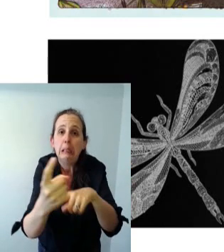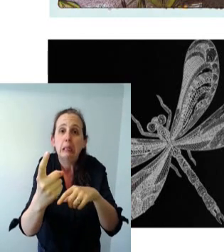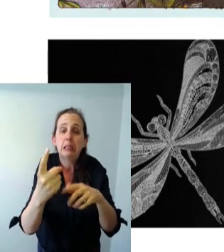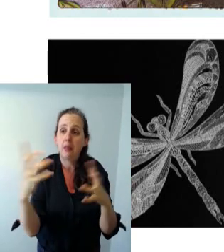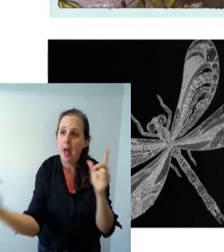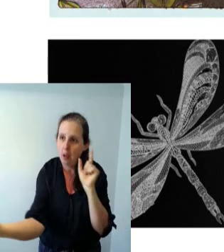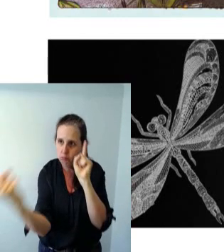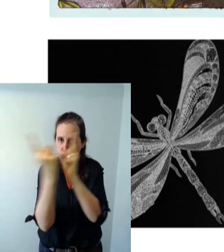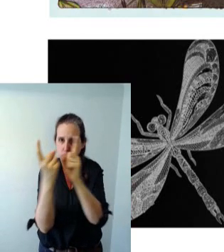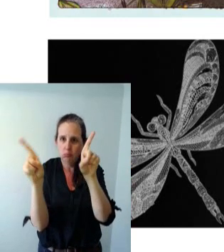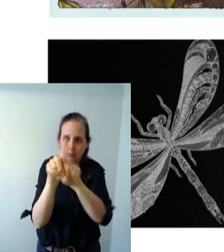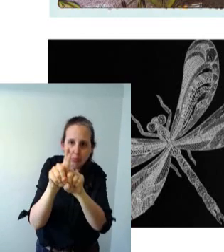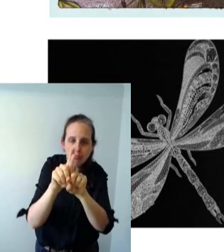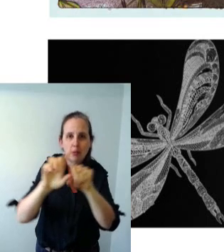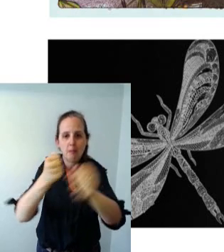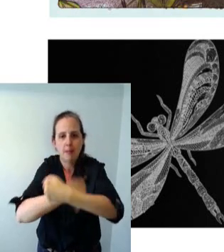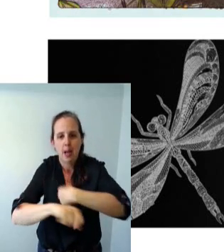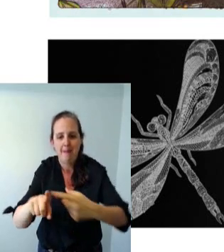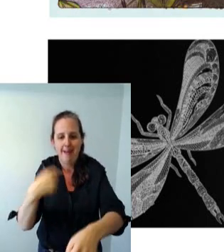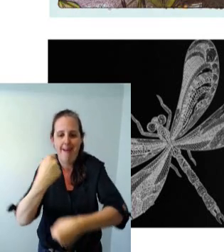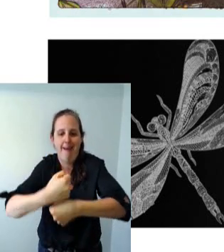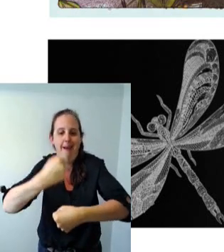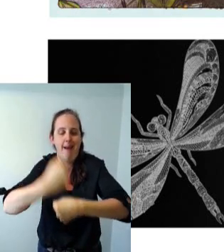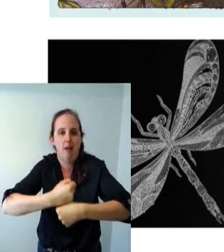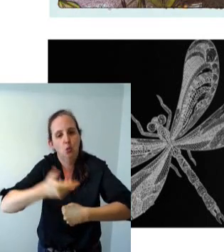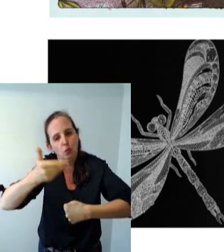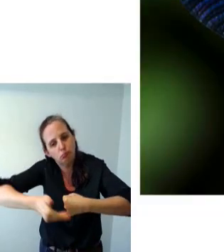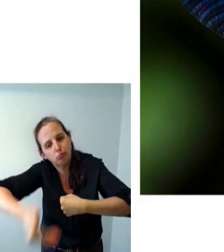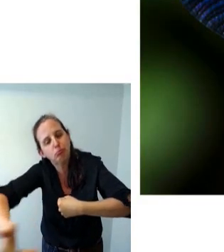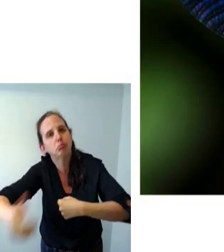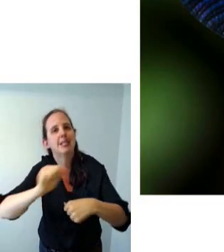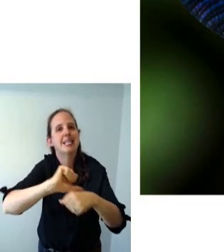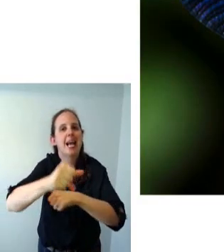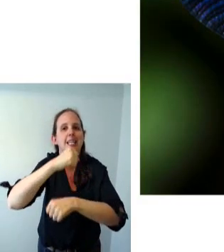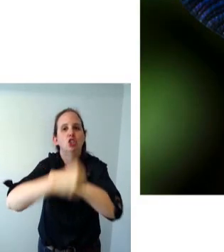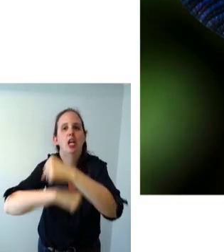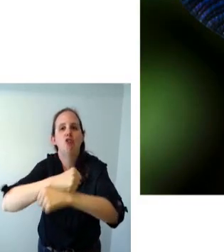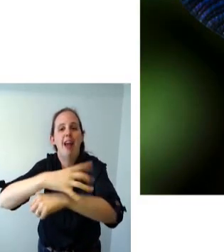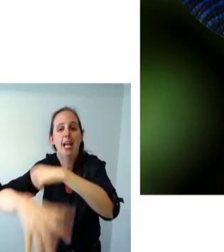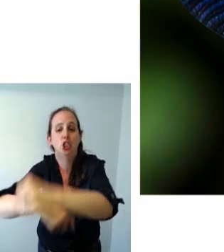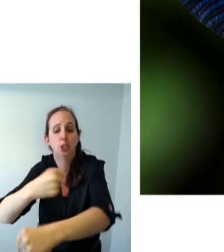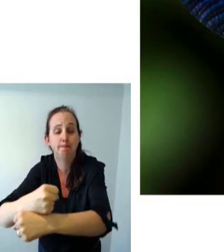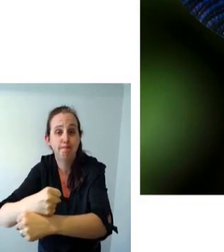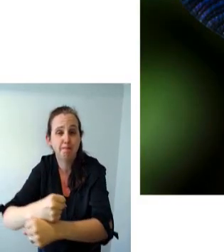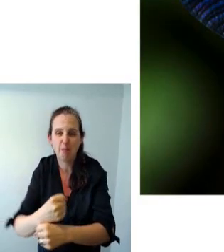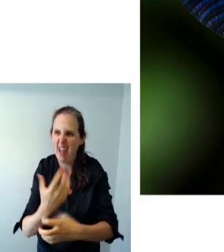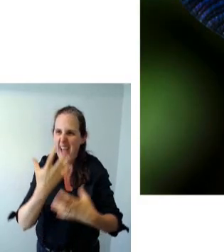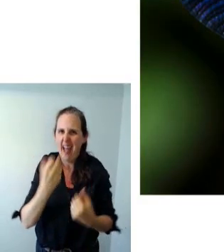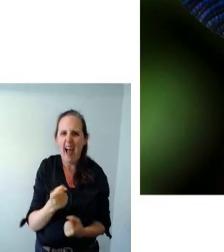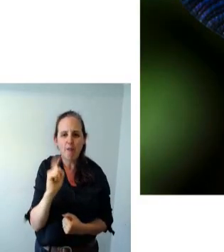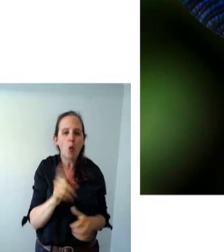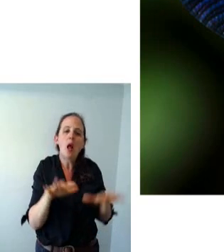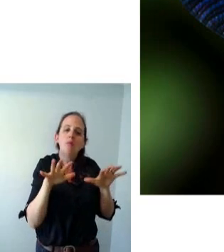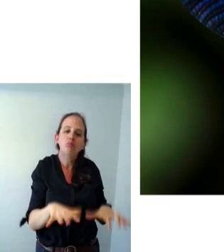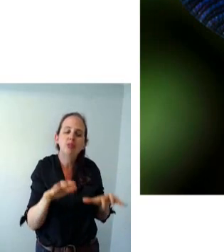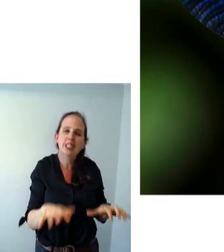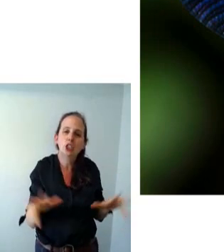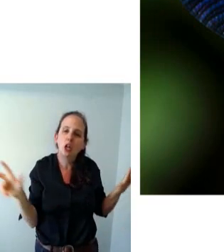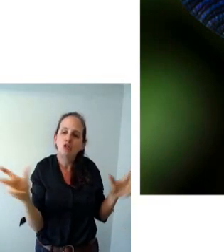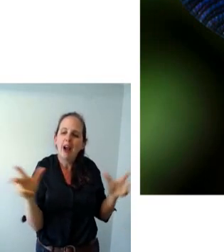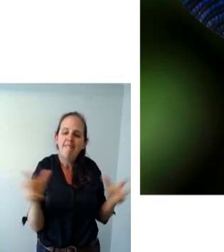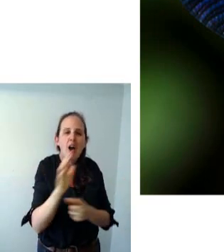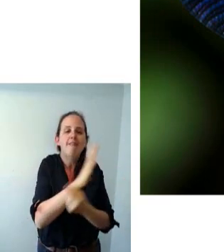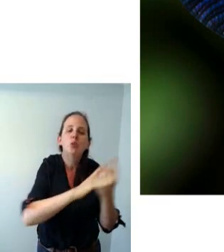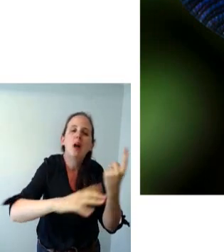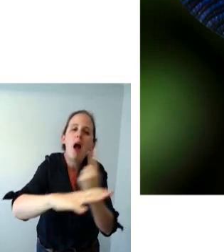lay eggs to start the next generation the british dragonfly society tell us that in great britain